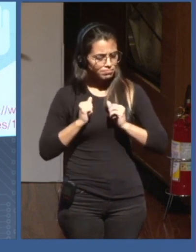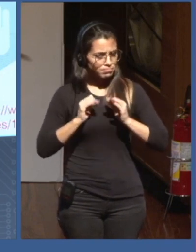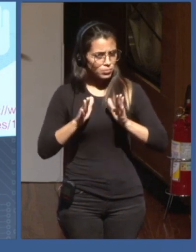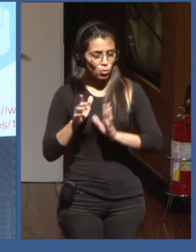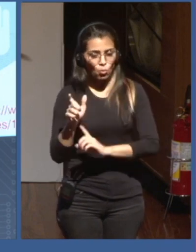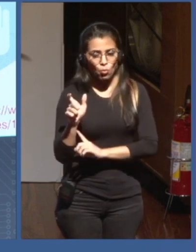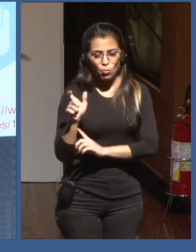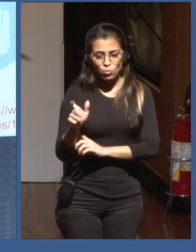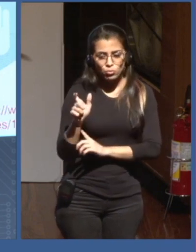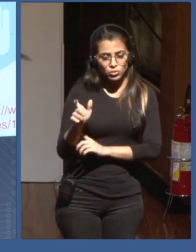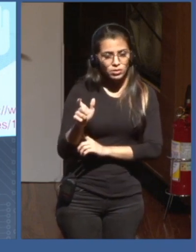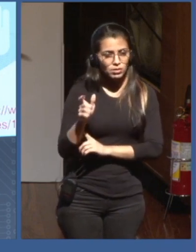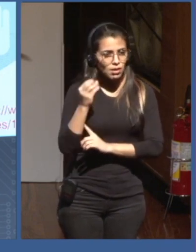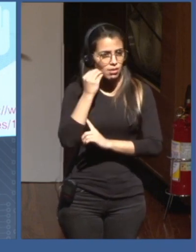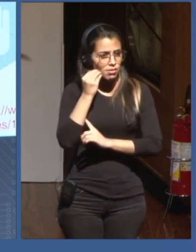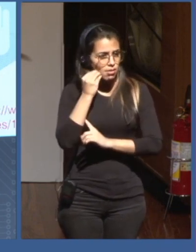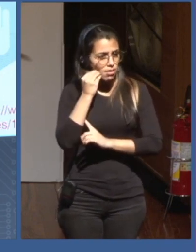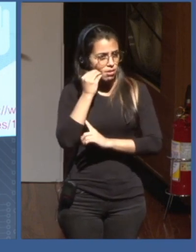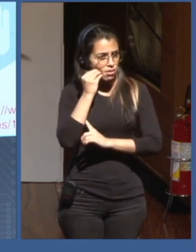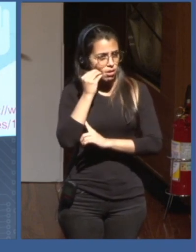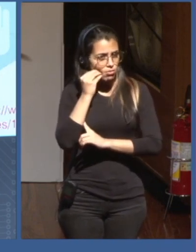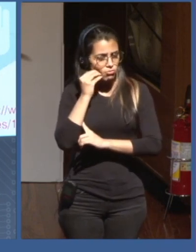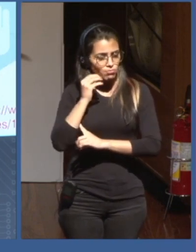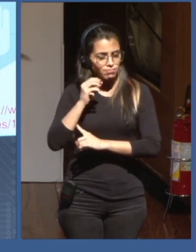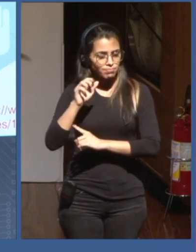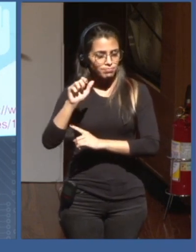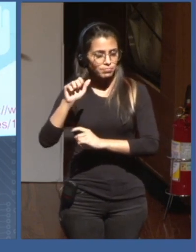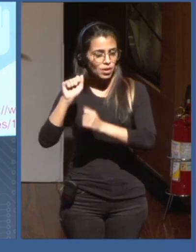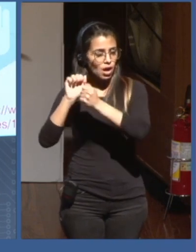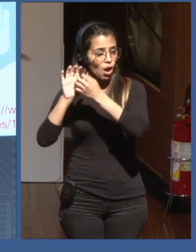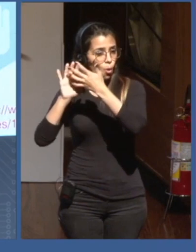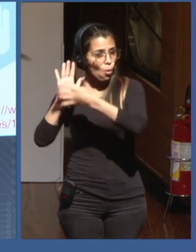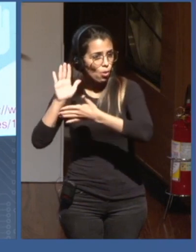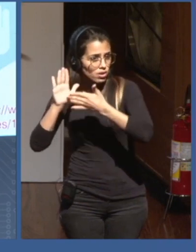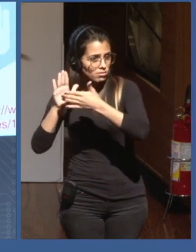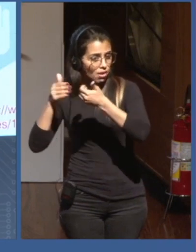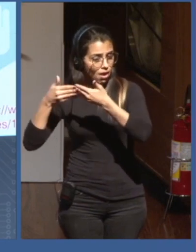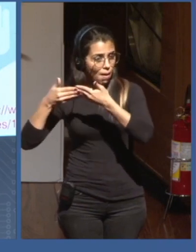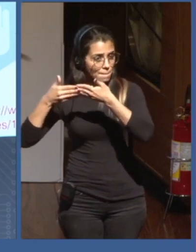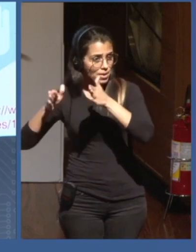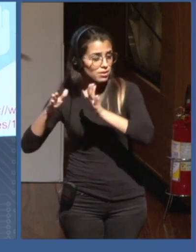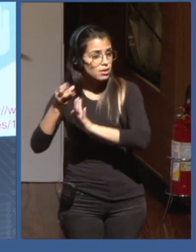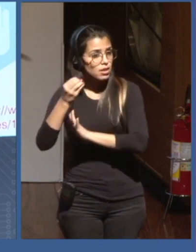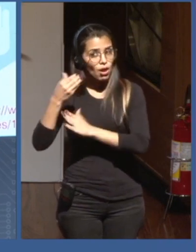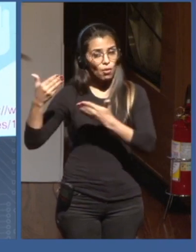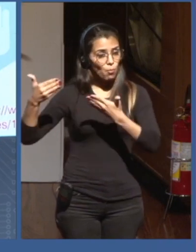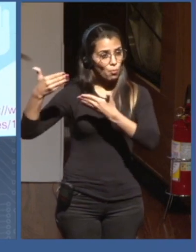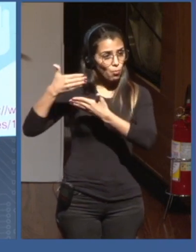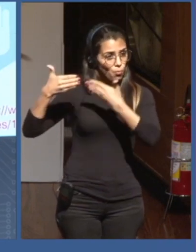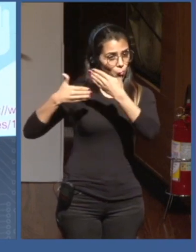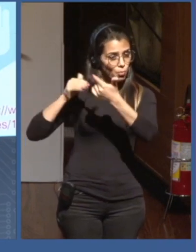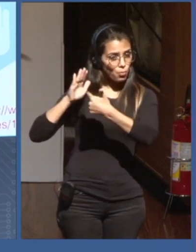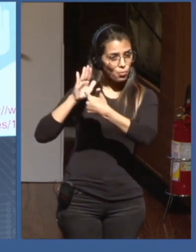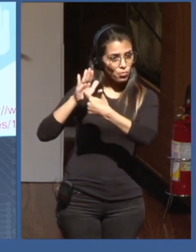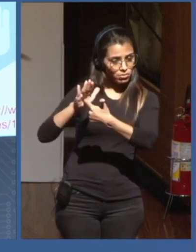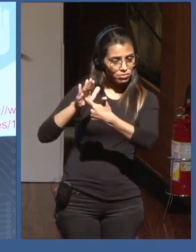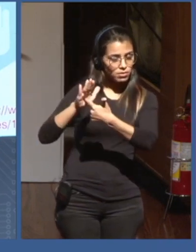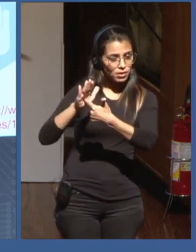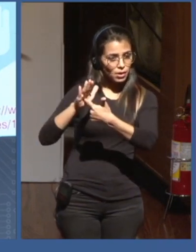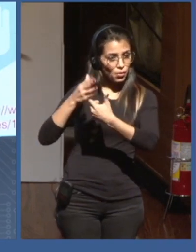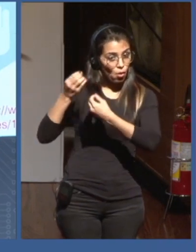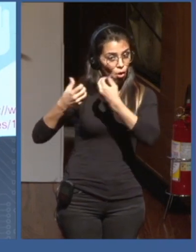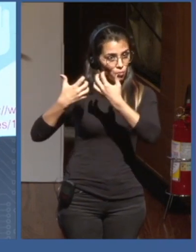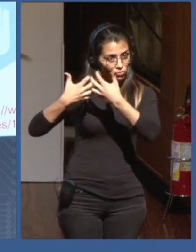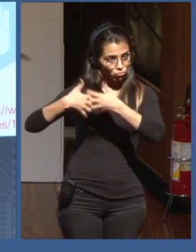OPAL approach. I will show you some slides about how it works. But fundamentally, the gist of it